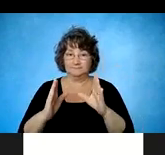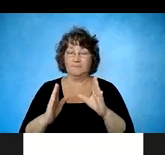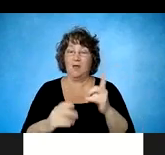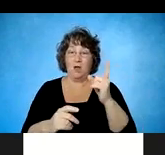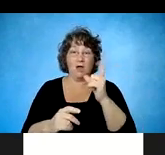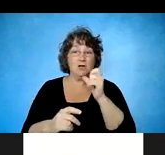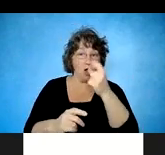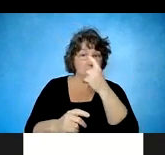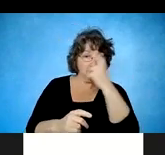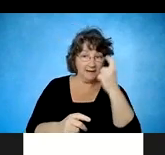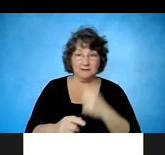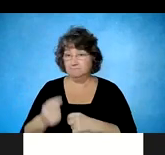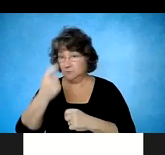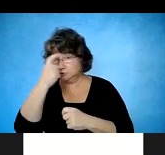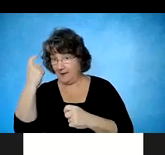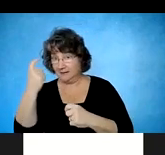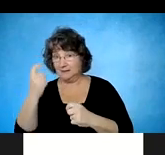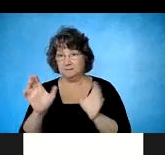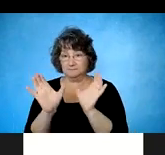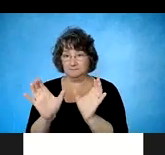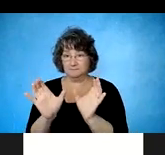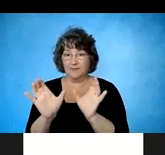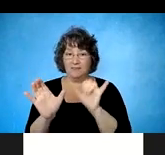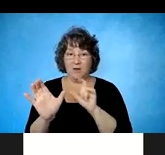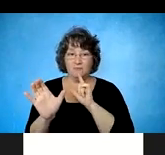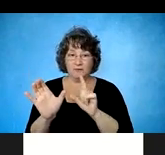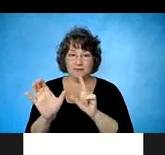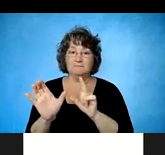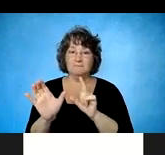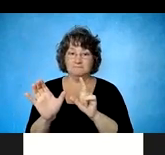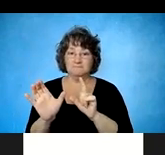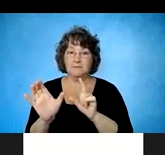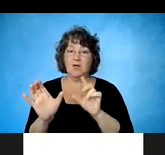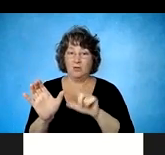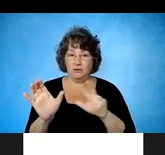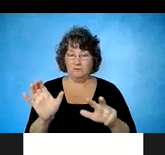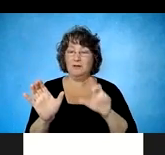75% return to education rate, um, seen respectfully here. Okay.